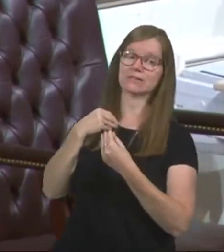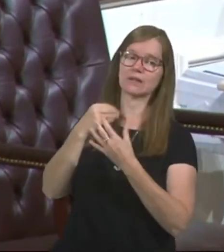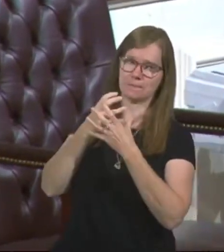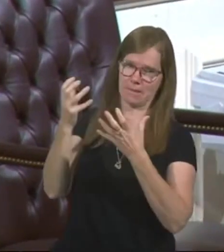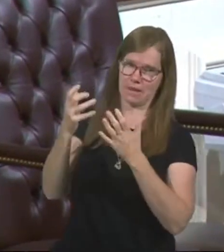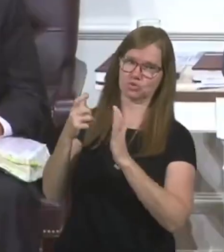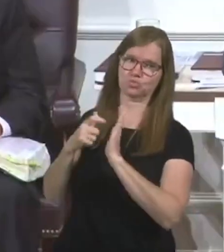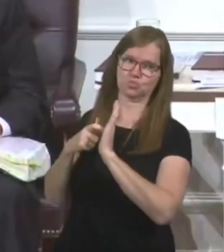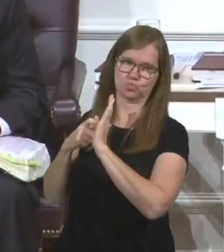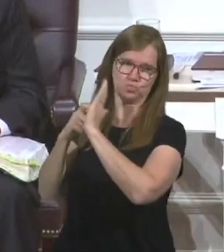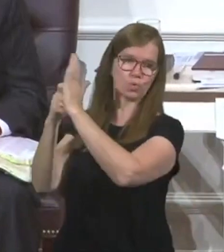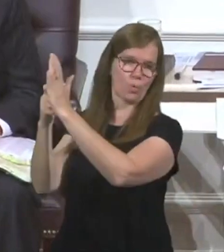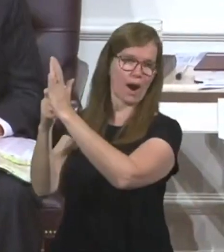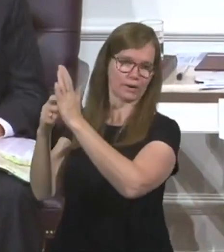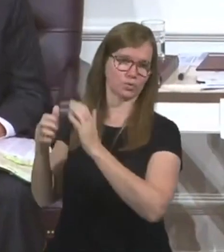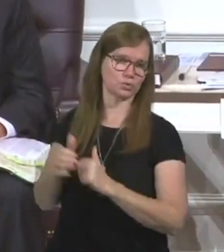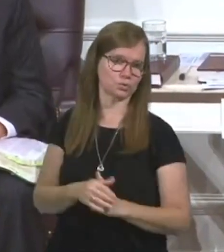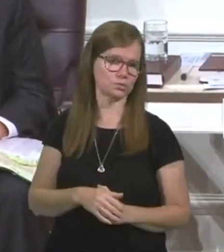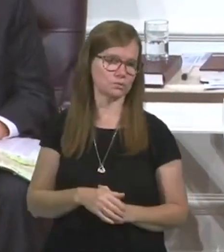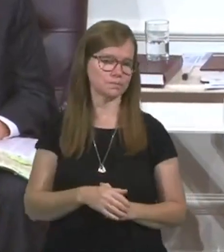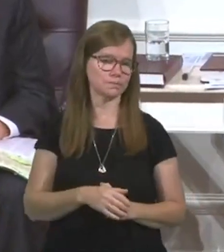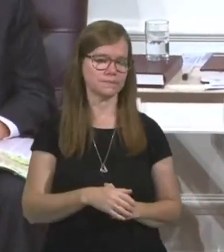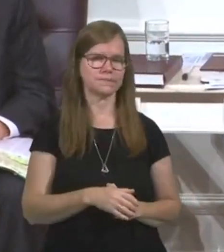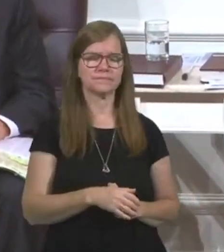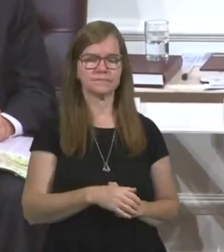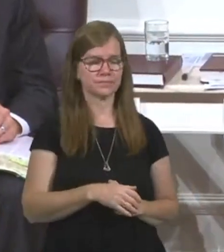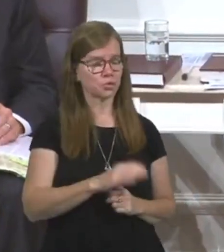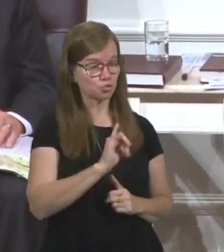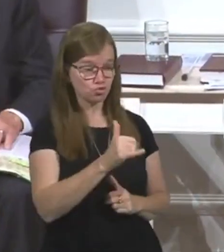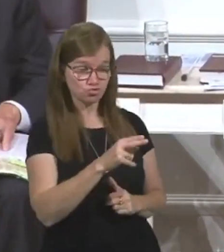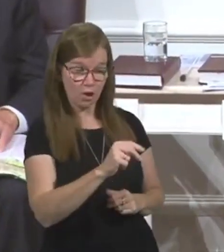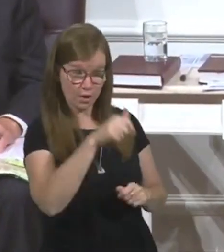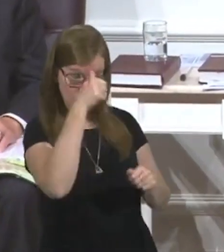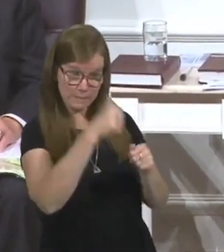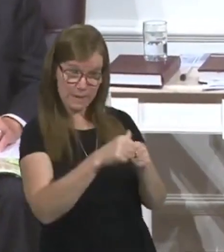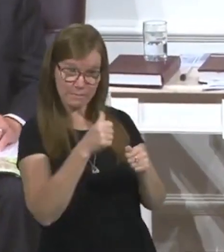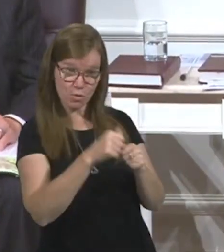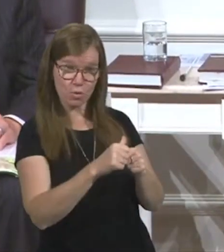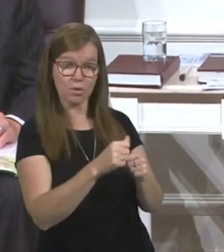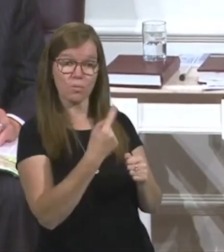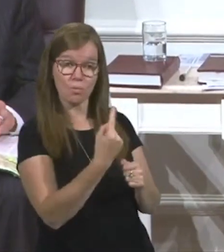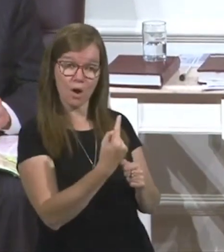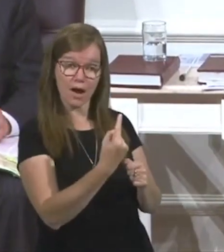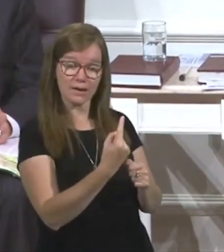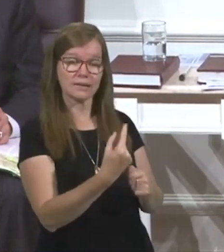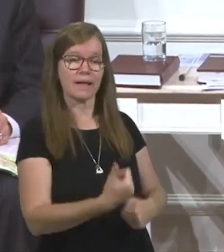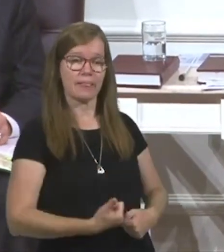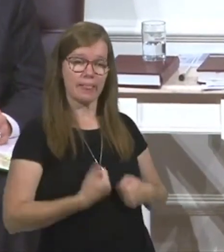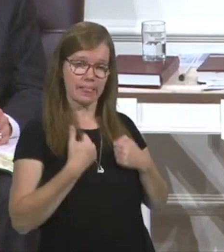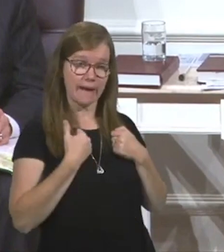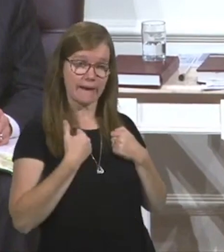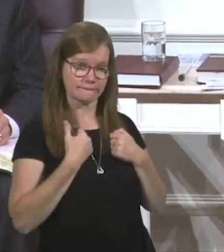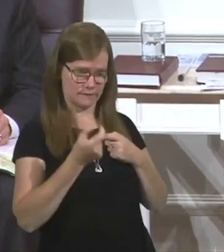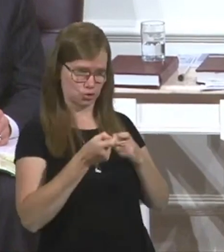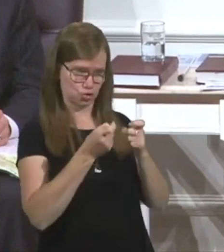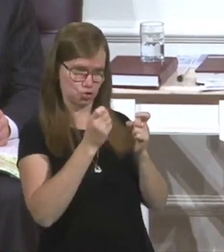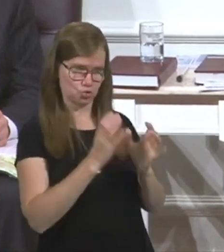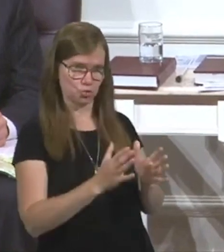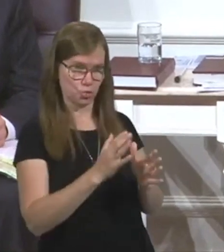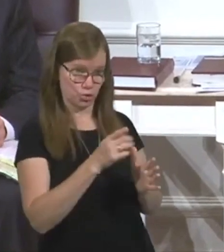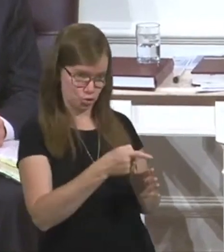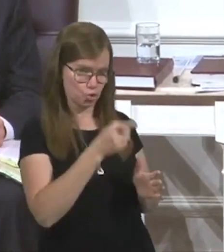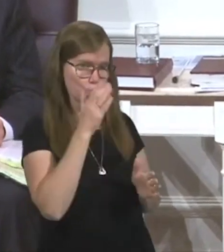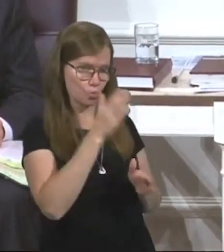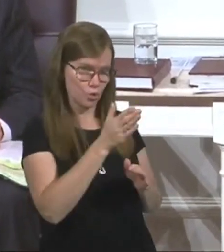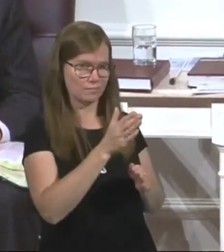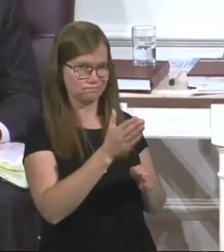required. So he says, look, John, I want you to remember, number one is that life is a stewardship. You're going to get